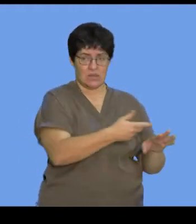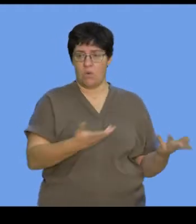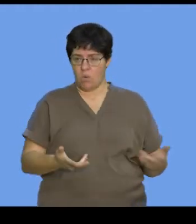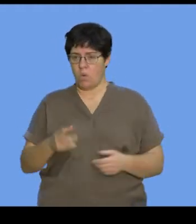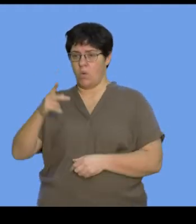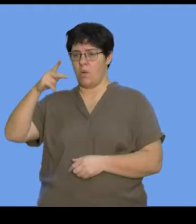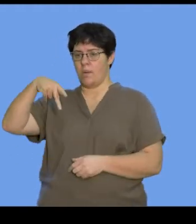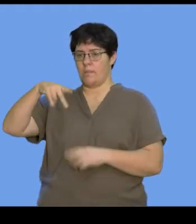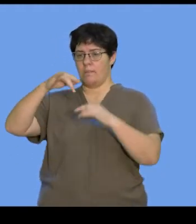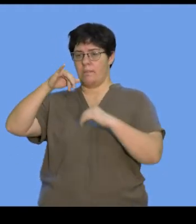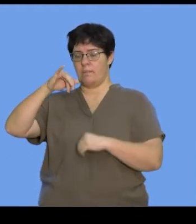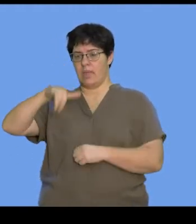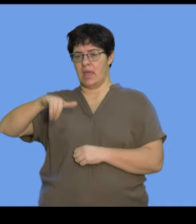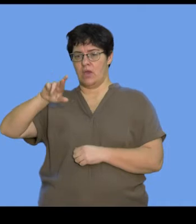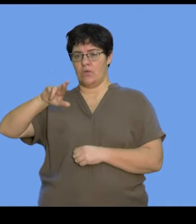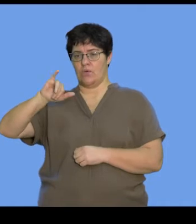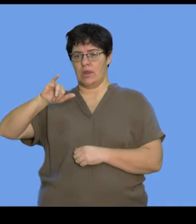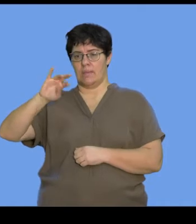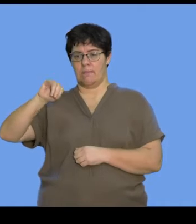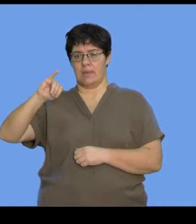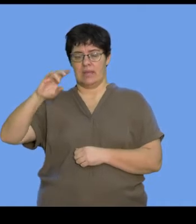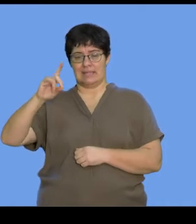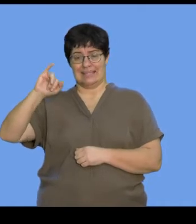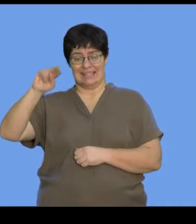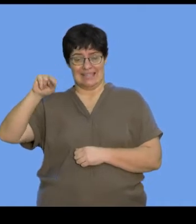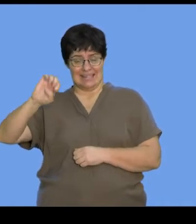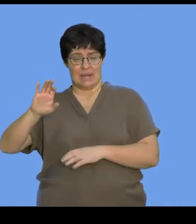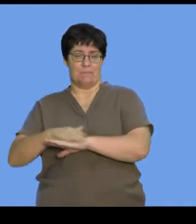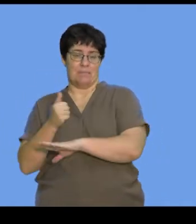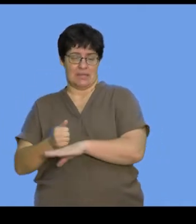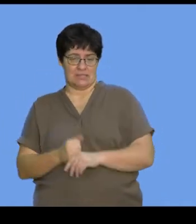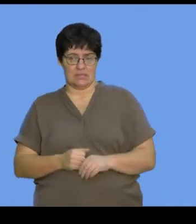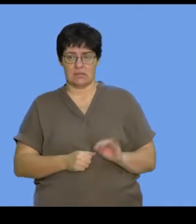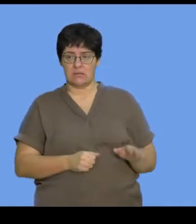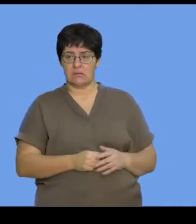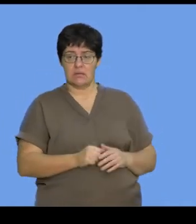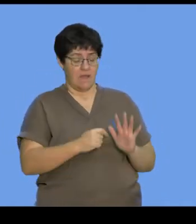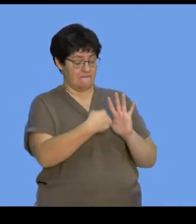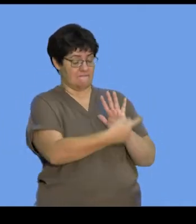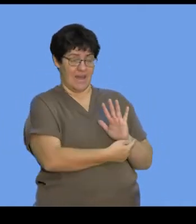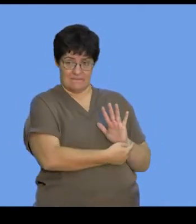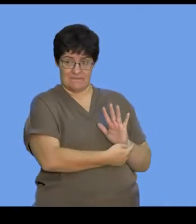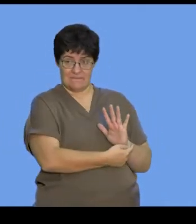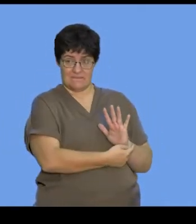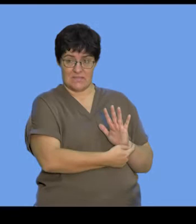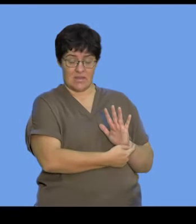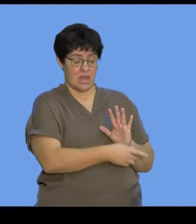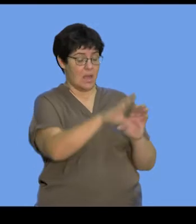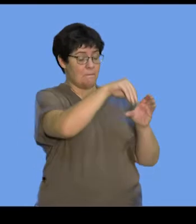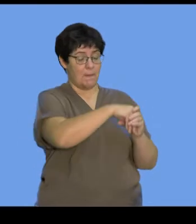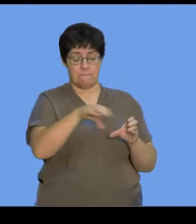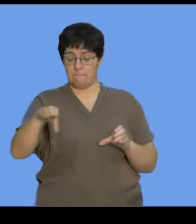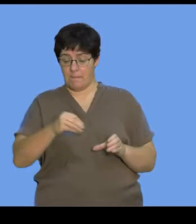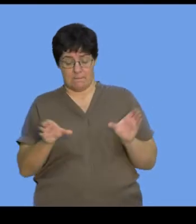pyrimidine bases. So, these five different nitrogen bases, which I'm going to illustrate in the next slide.